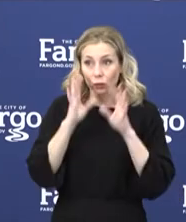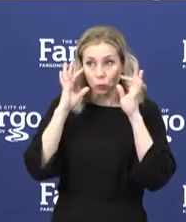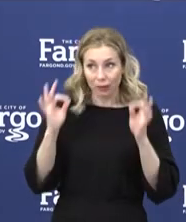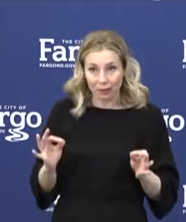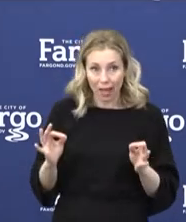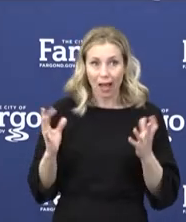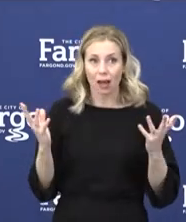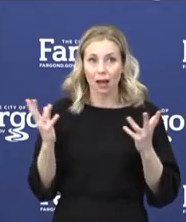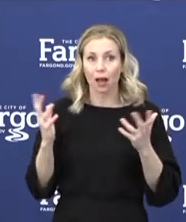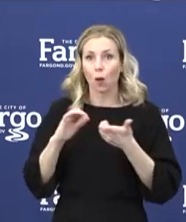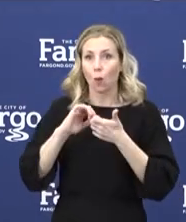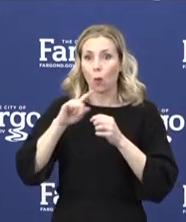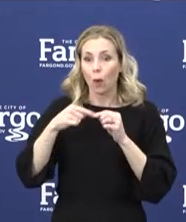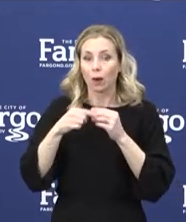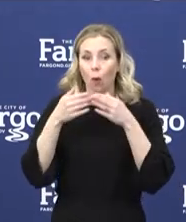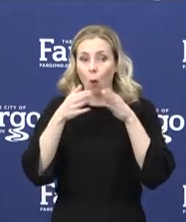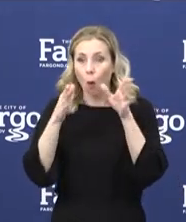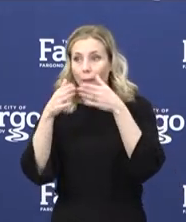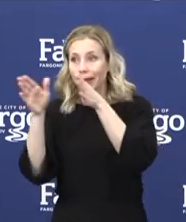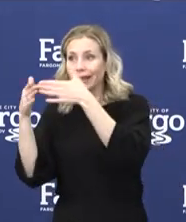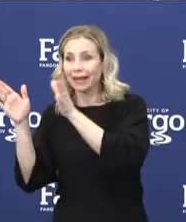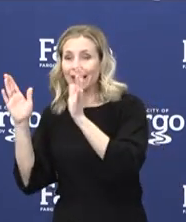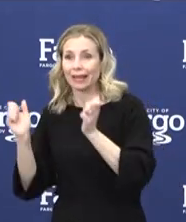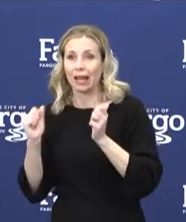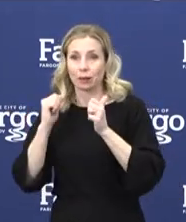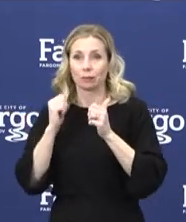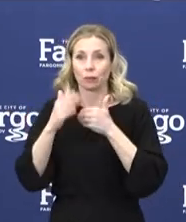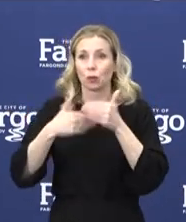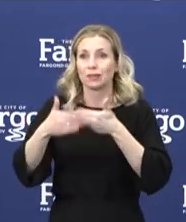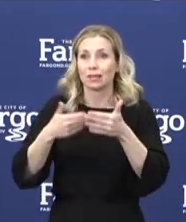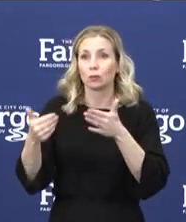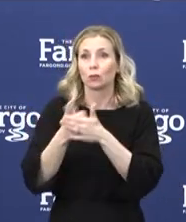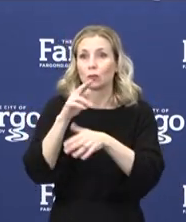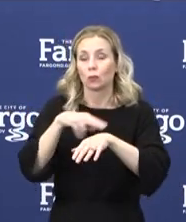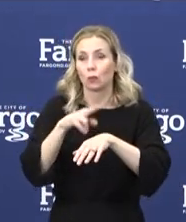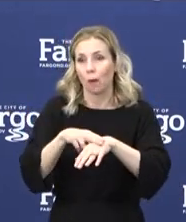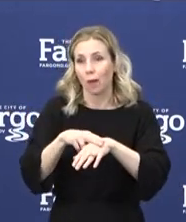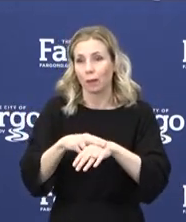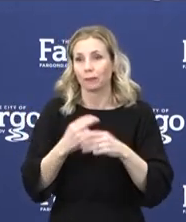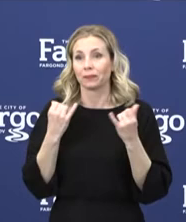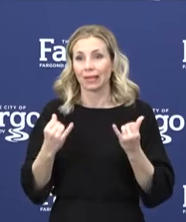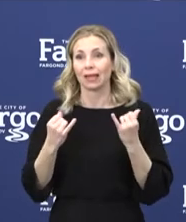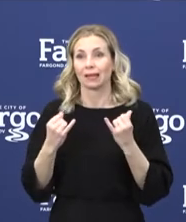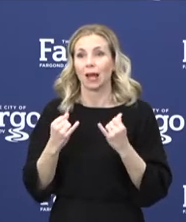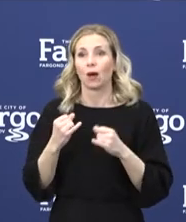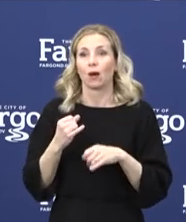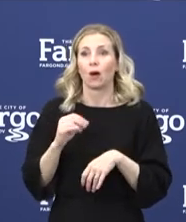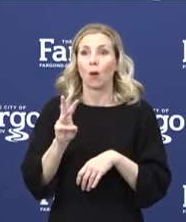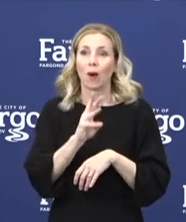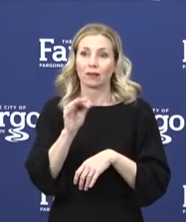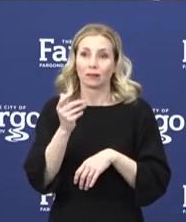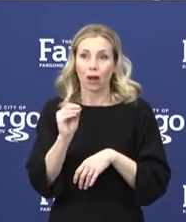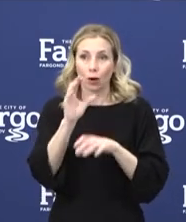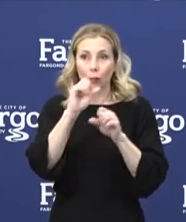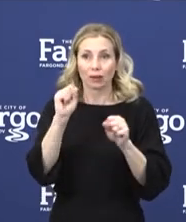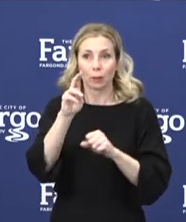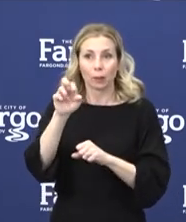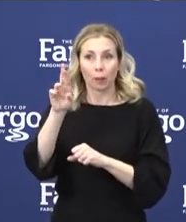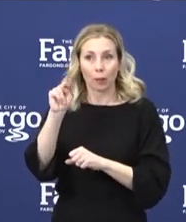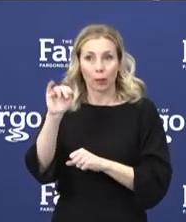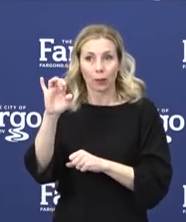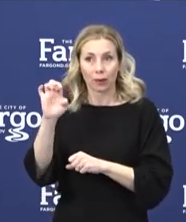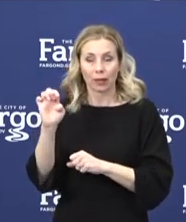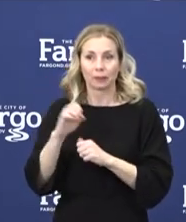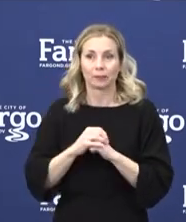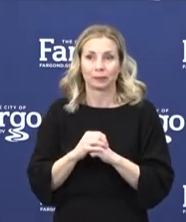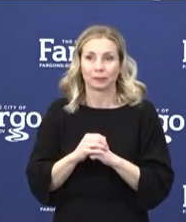a new normal. Now I'd like to introduce West Fargo Commissioner President Bernie Dardis, brief updated operation in our neighboring